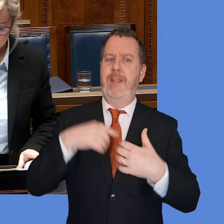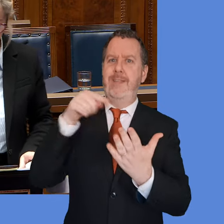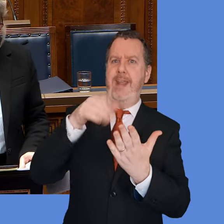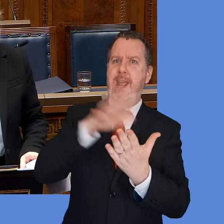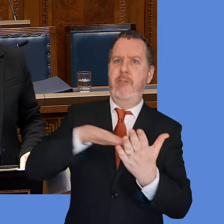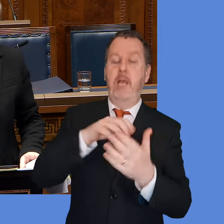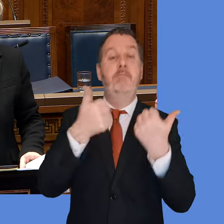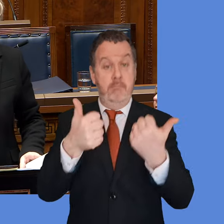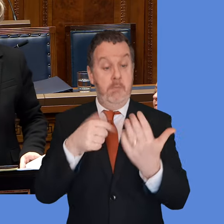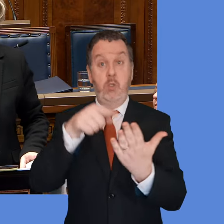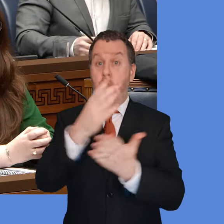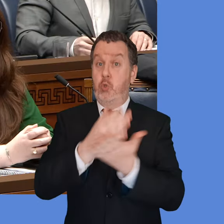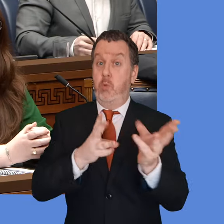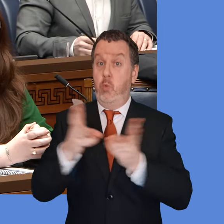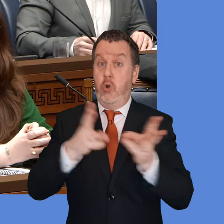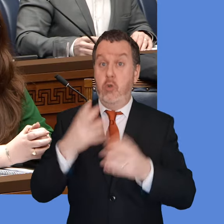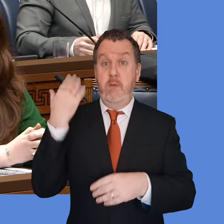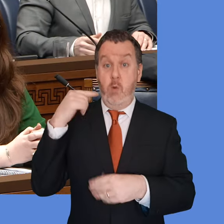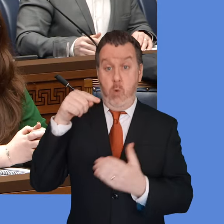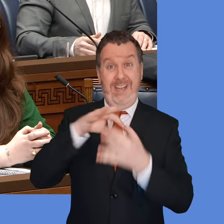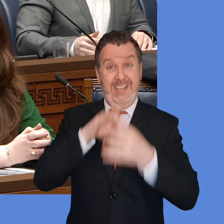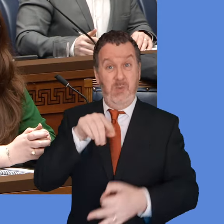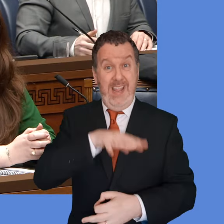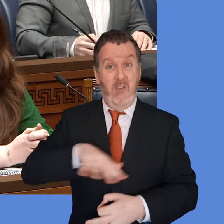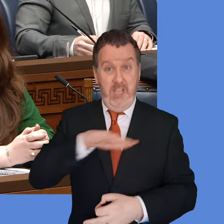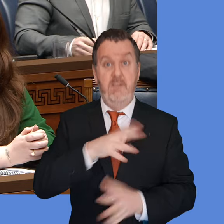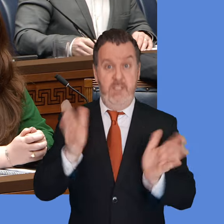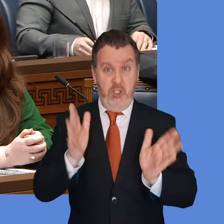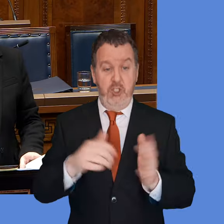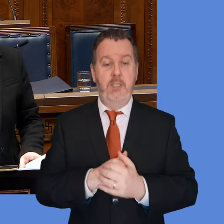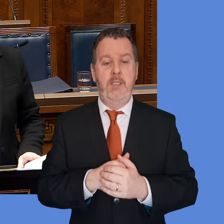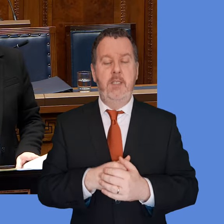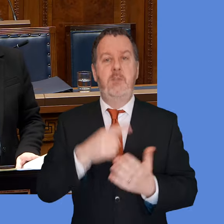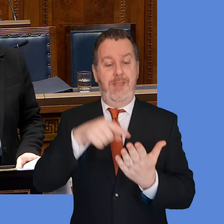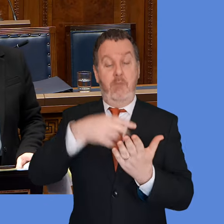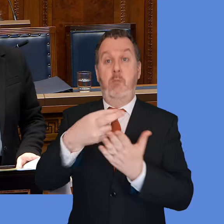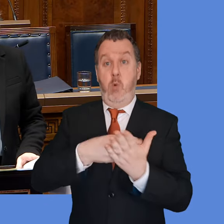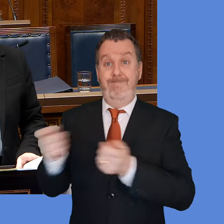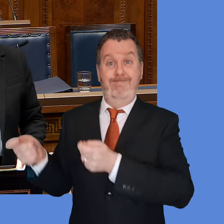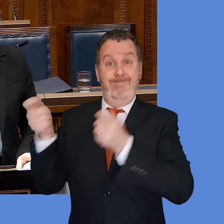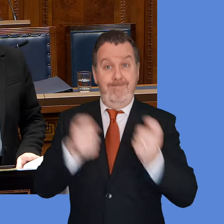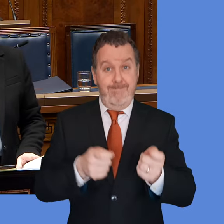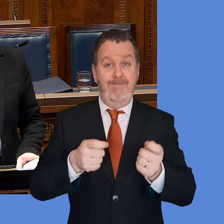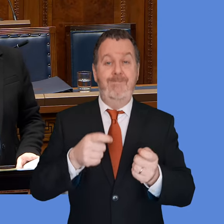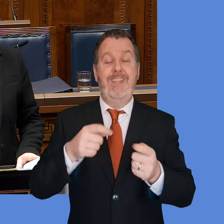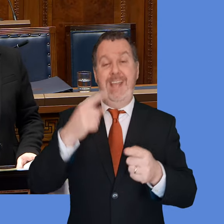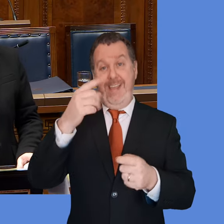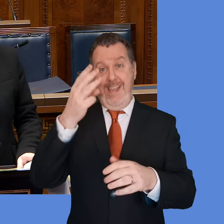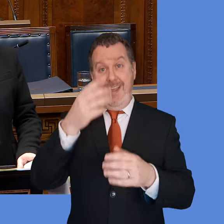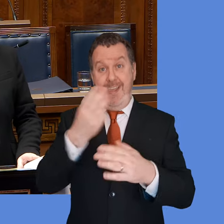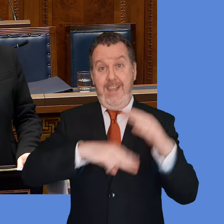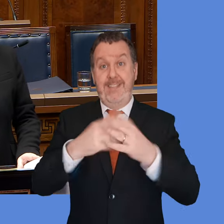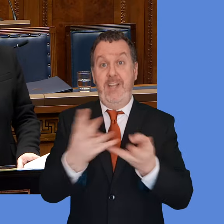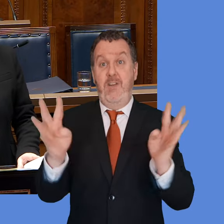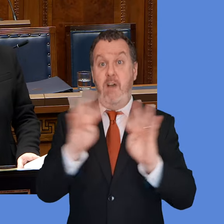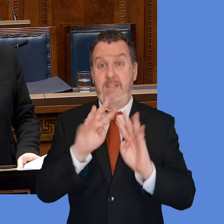you had flagged this is one of the areas that you're keenly interested in. We were able to progress some of this work previously, and the effect report was finally